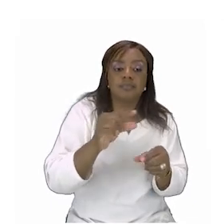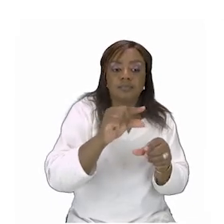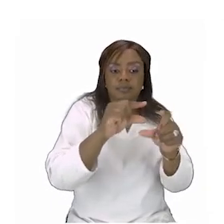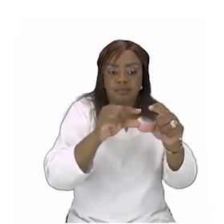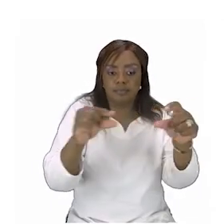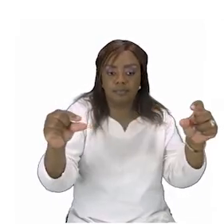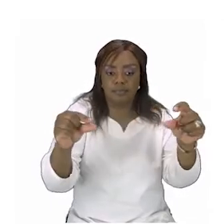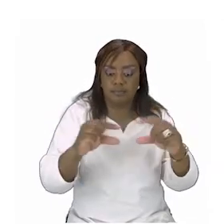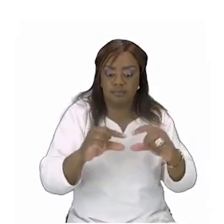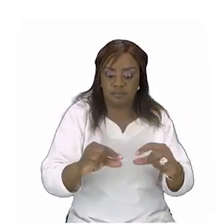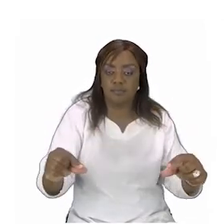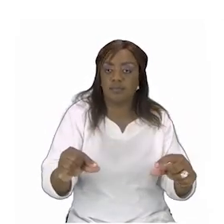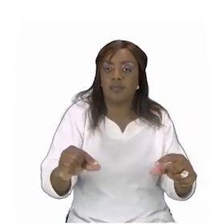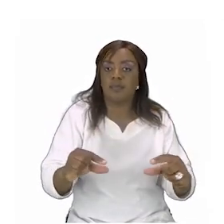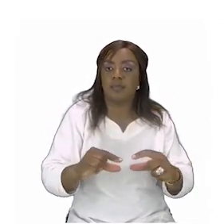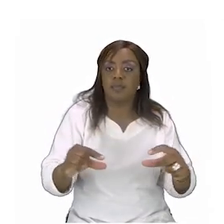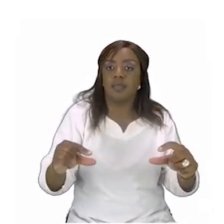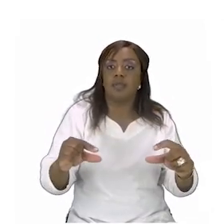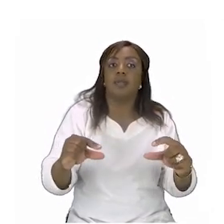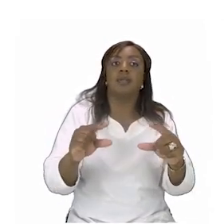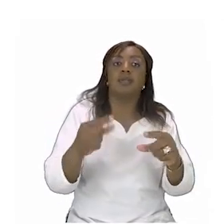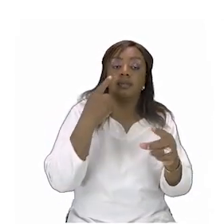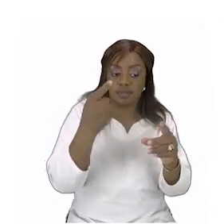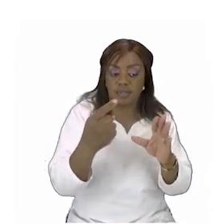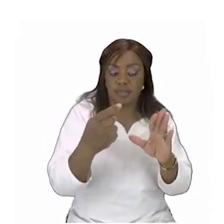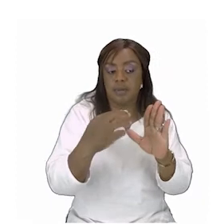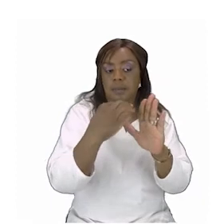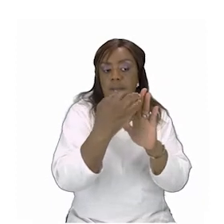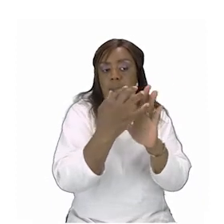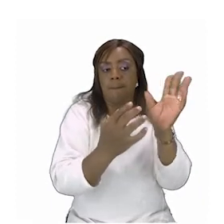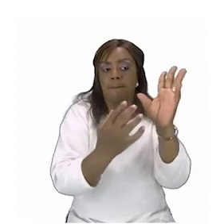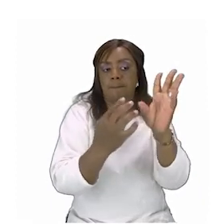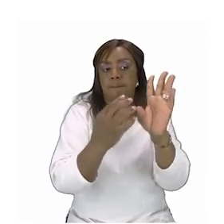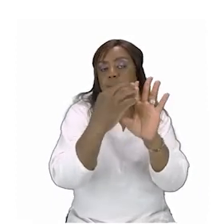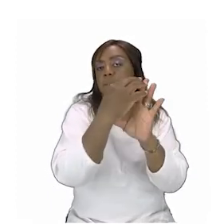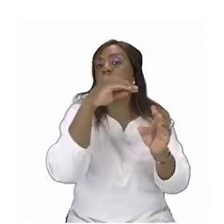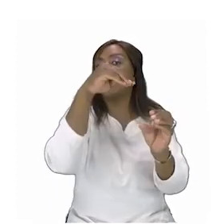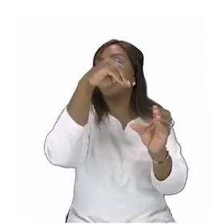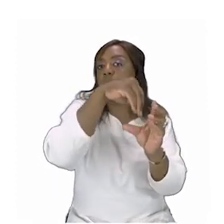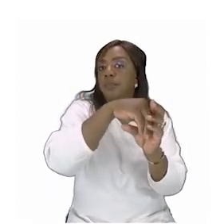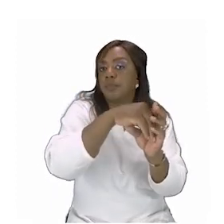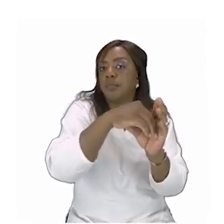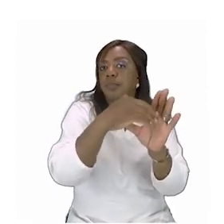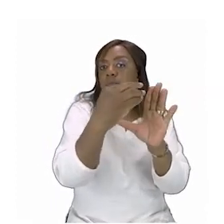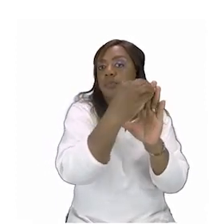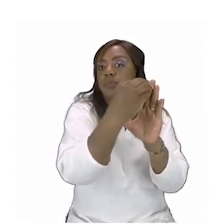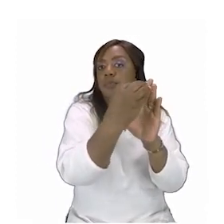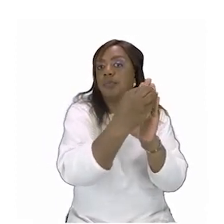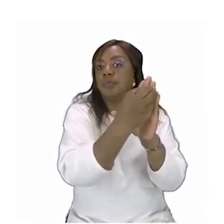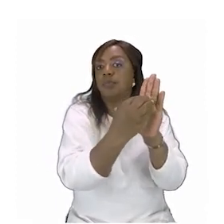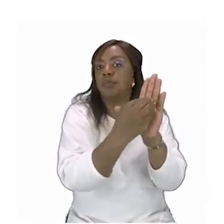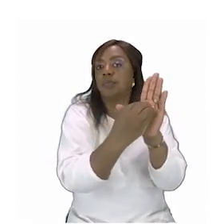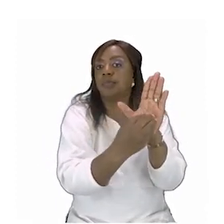as you can see there is a family tree on top very similar to the one that we built on the board